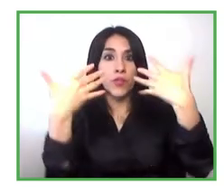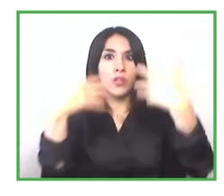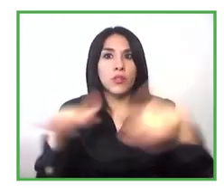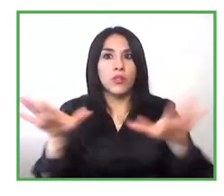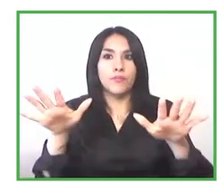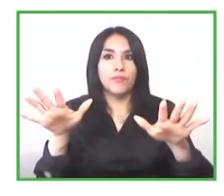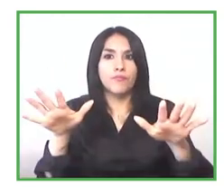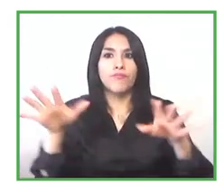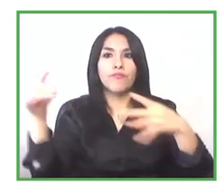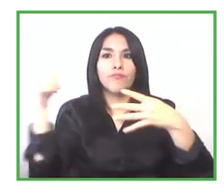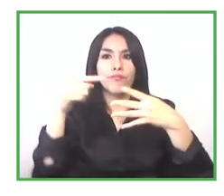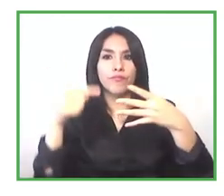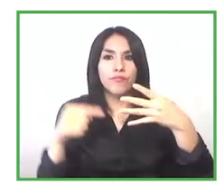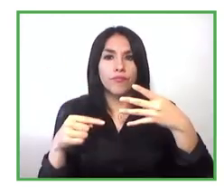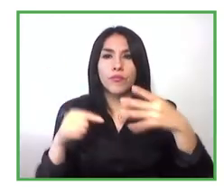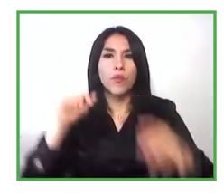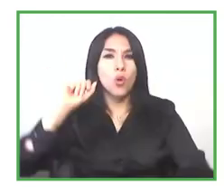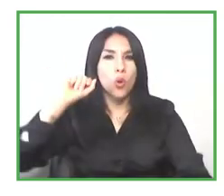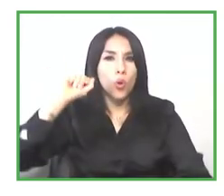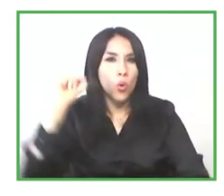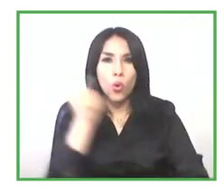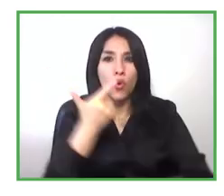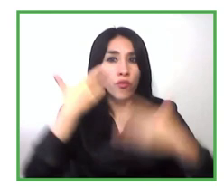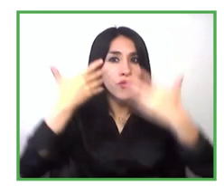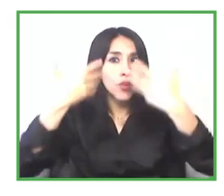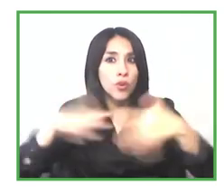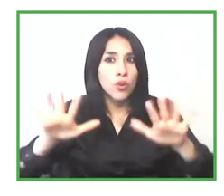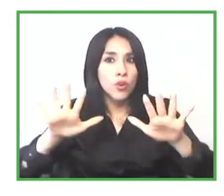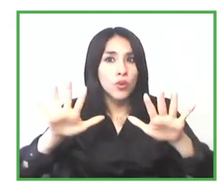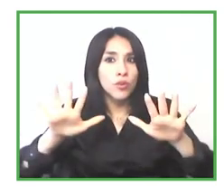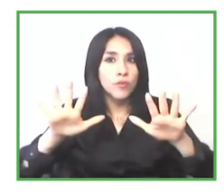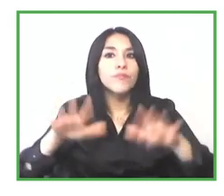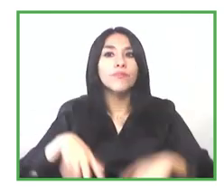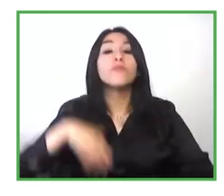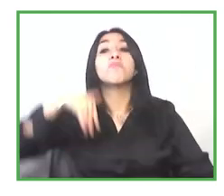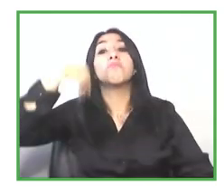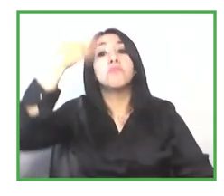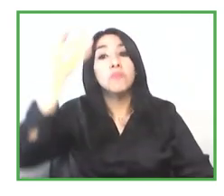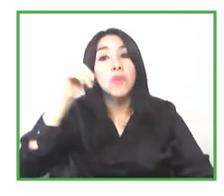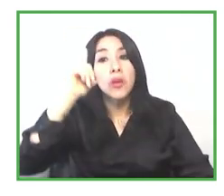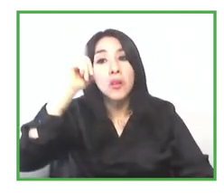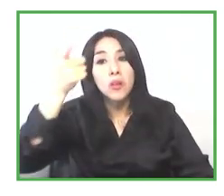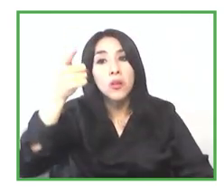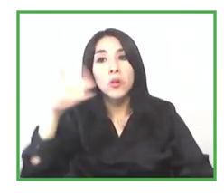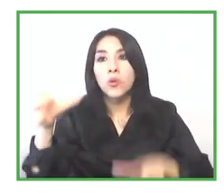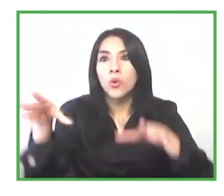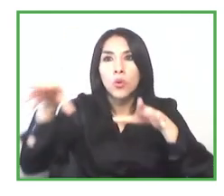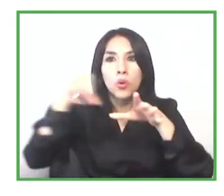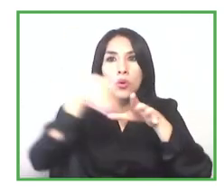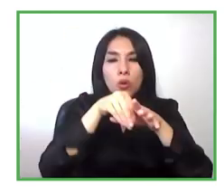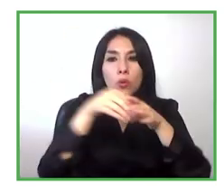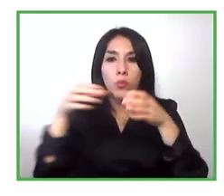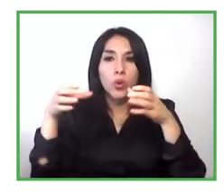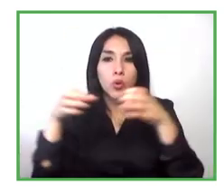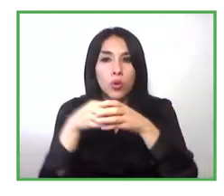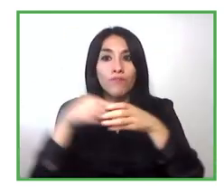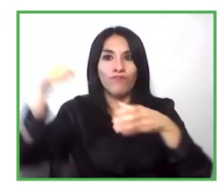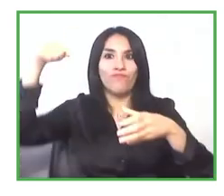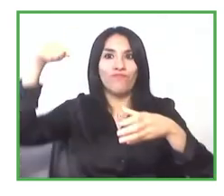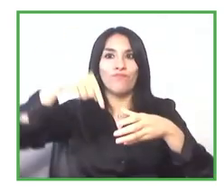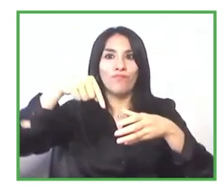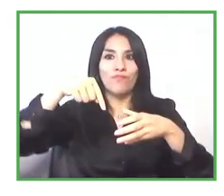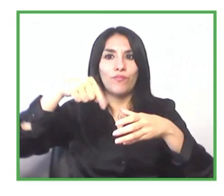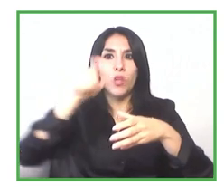where they also become trainer for their fellow so meaning that after the training they become a trainer